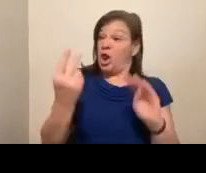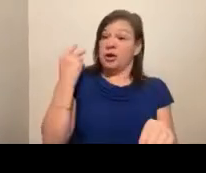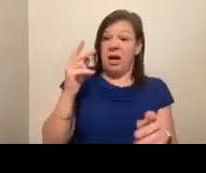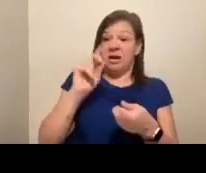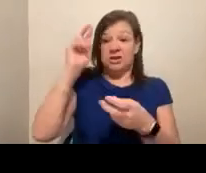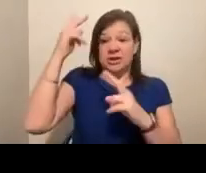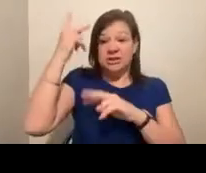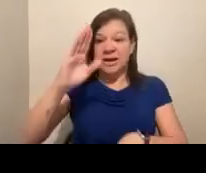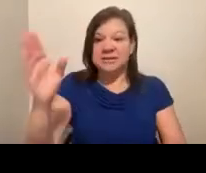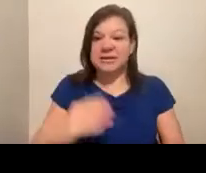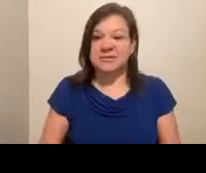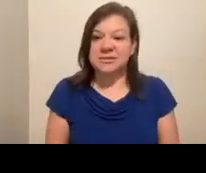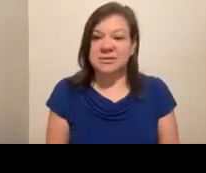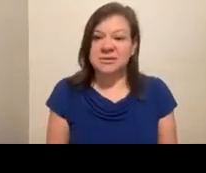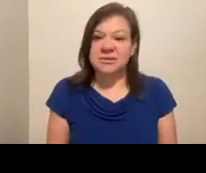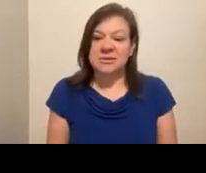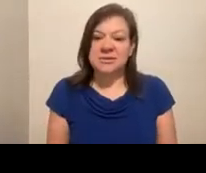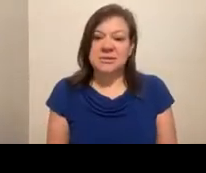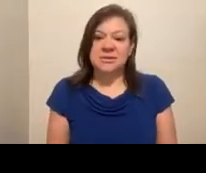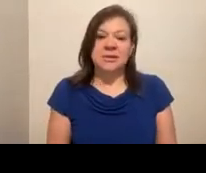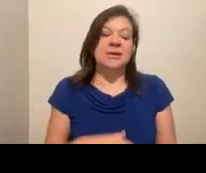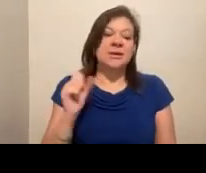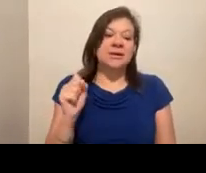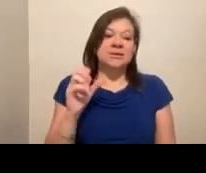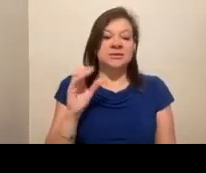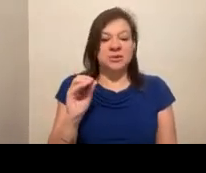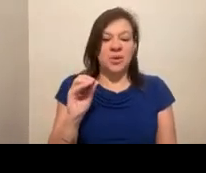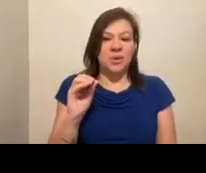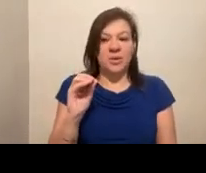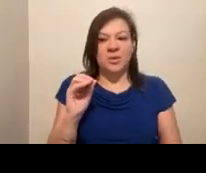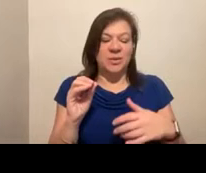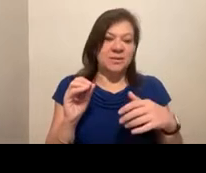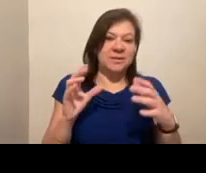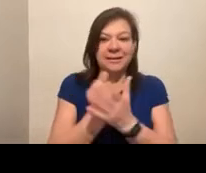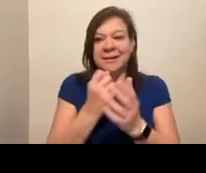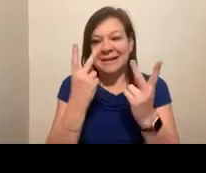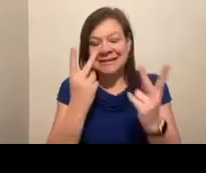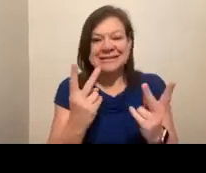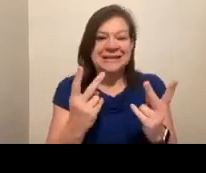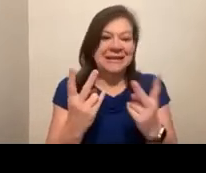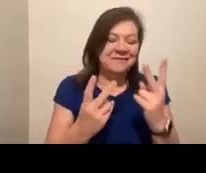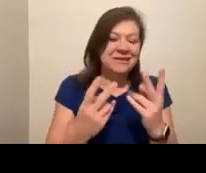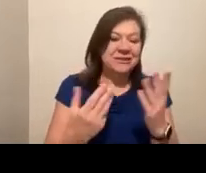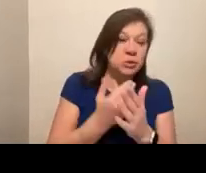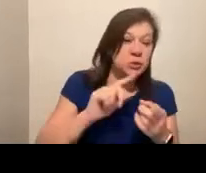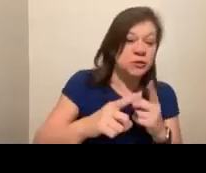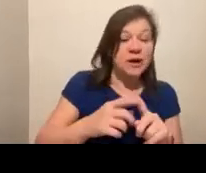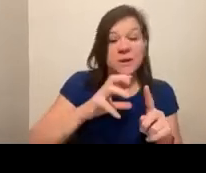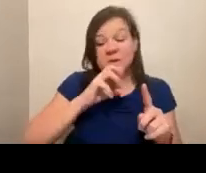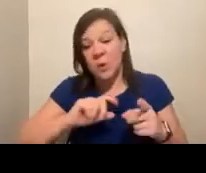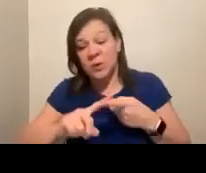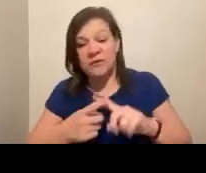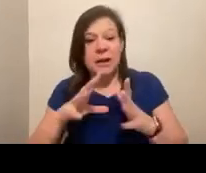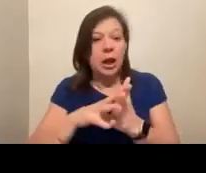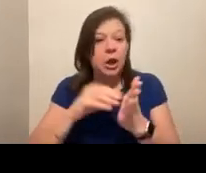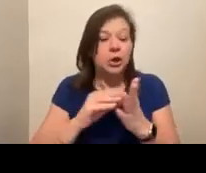attending and keep learning and keep getting to see and visit new friends and old friends and learn from folks who have been